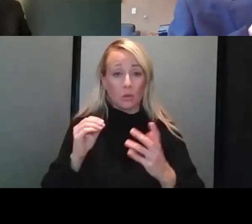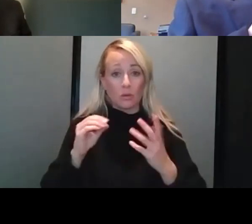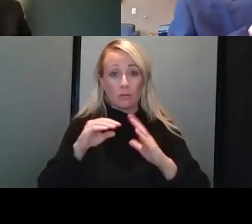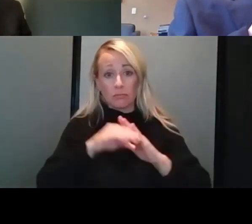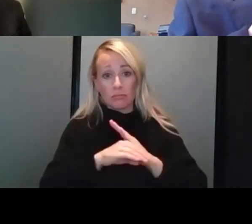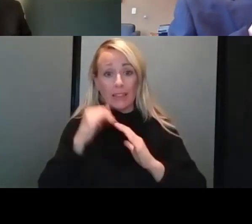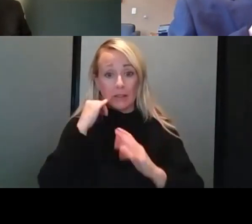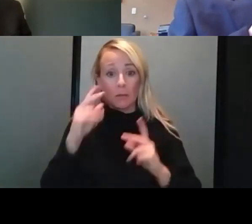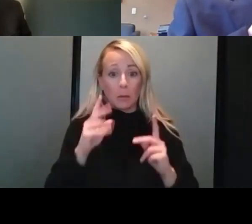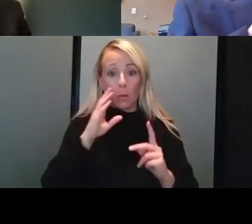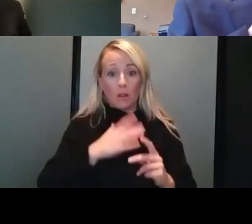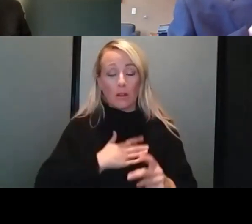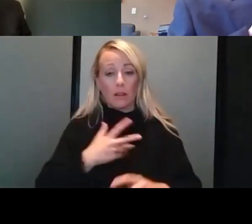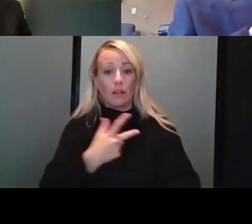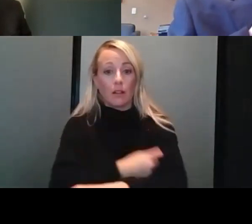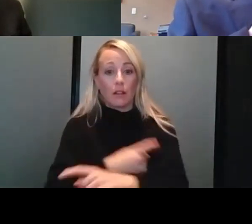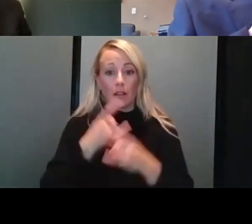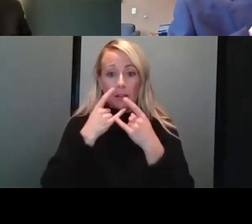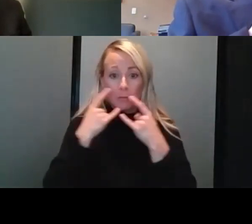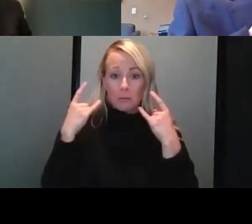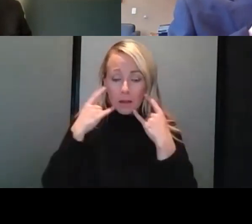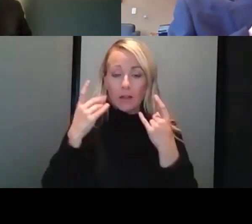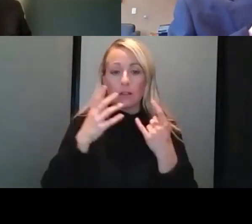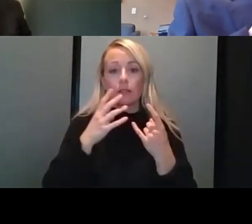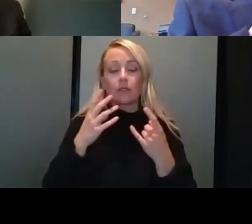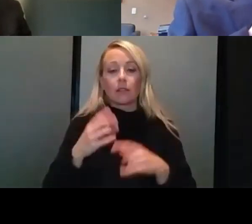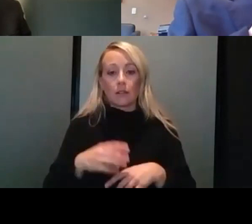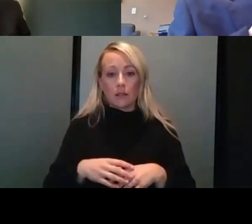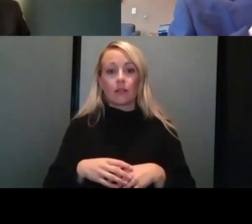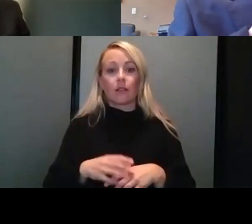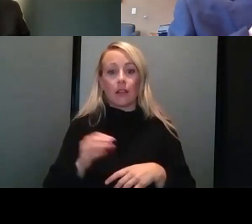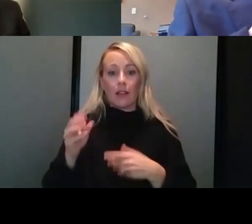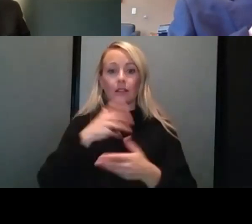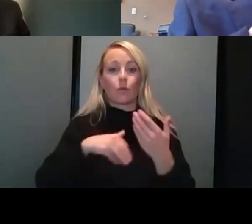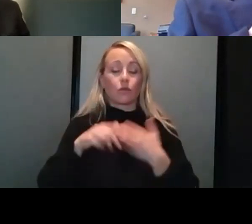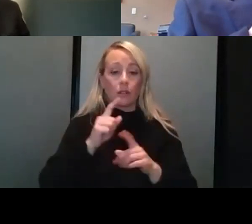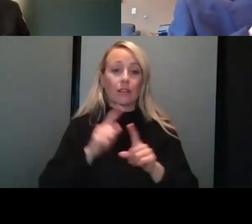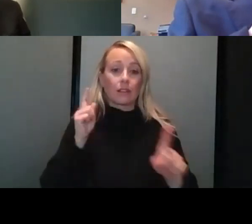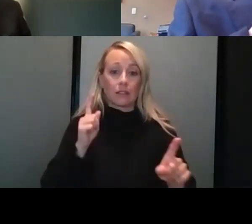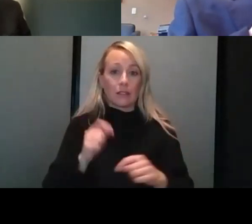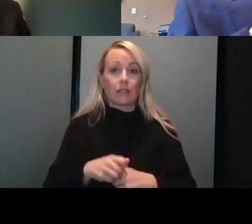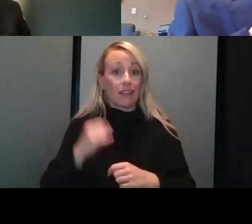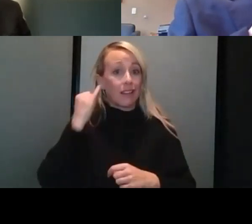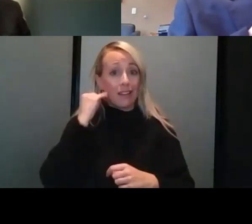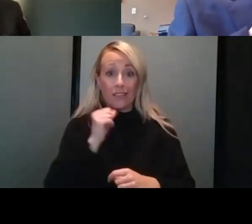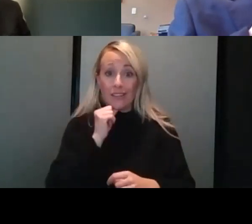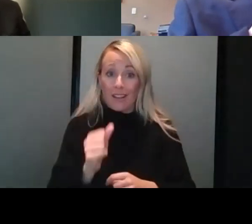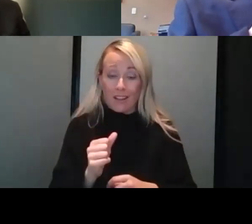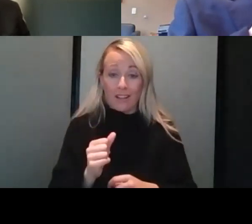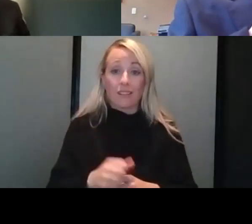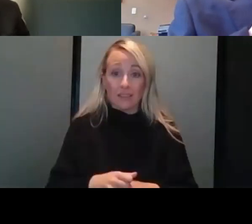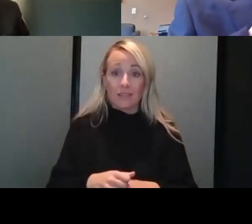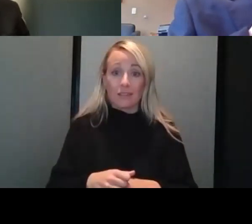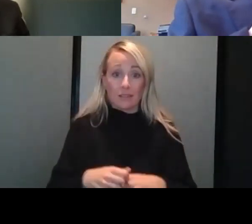vaccinated, mask in enclosed spaces, um, and socially distance. If we don't, we'll be where